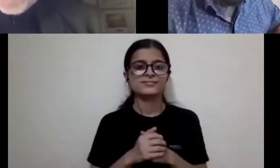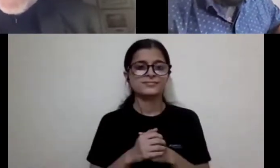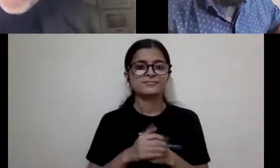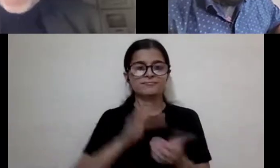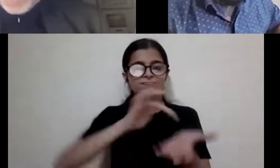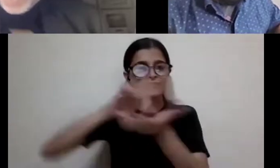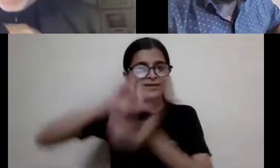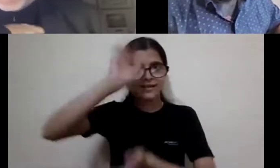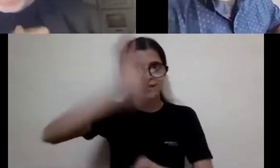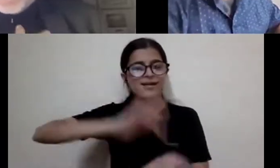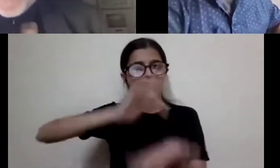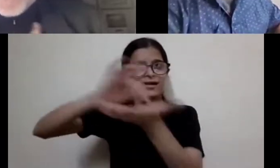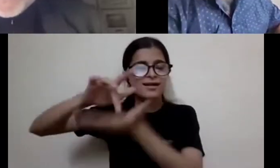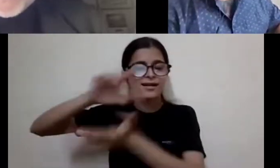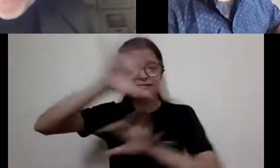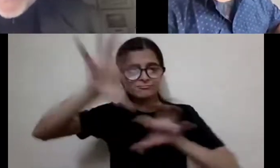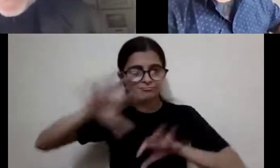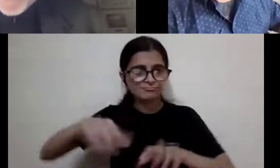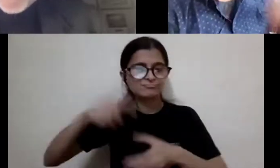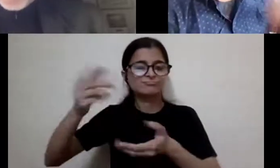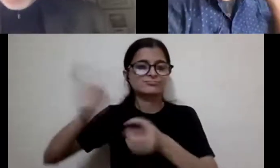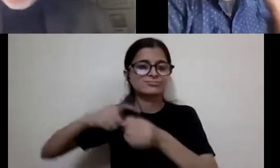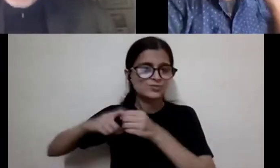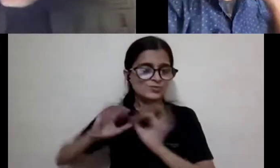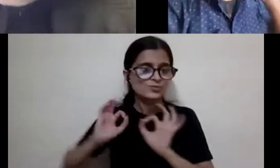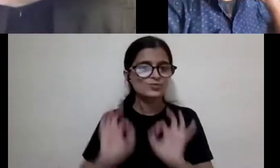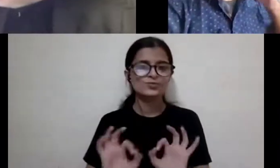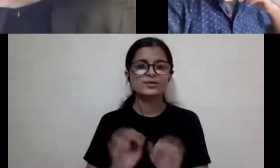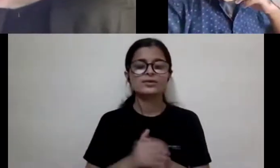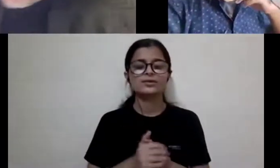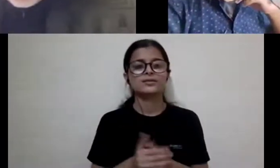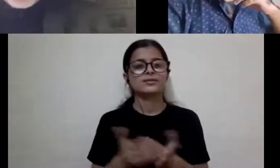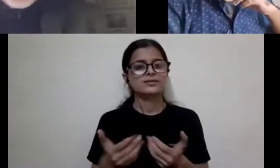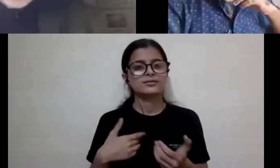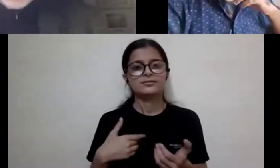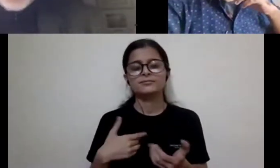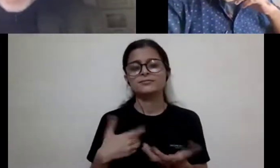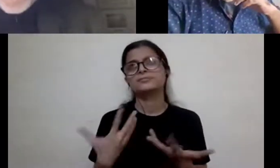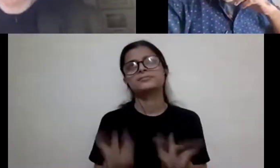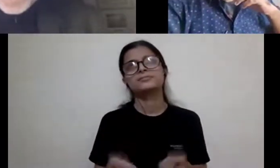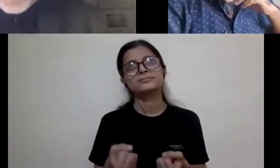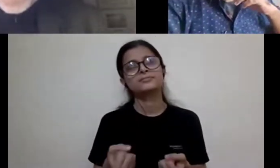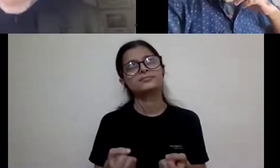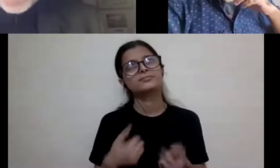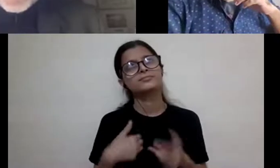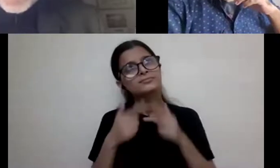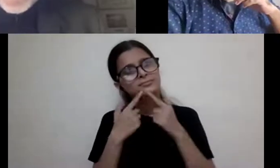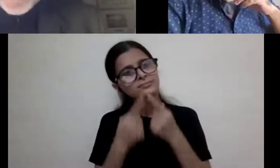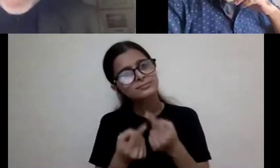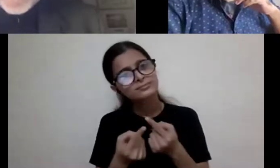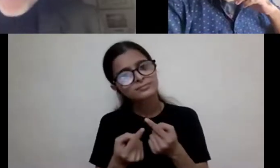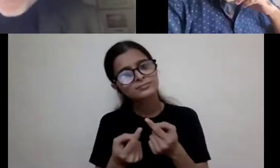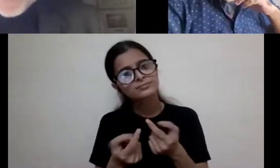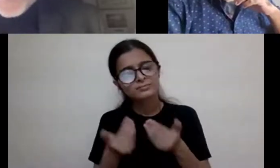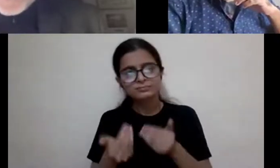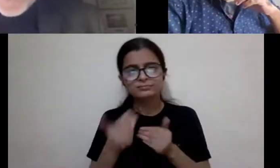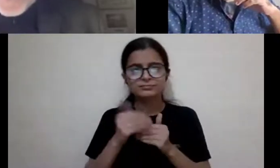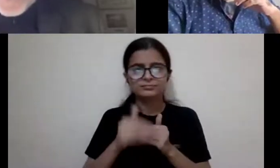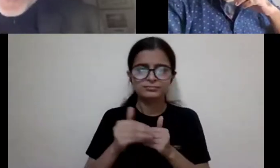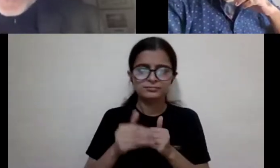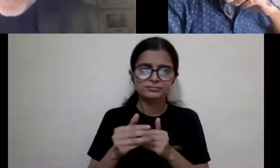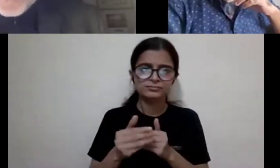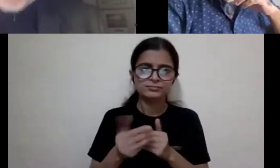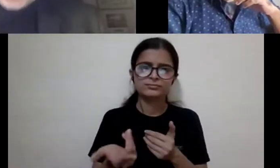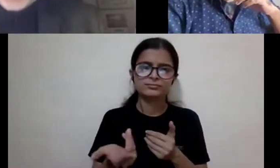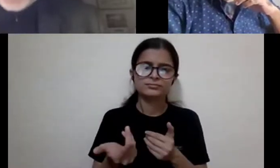India. I want to just begin by saying that I'm currently in what we call upstate